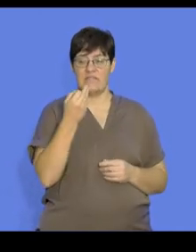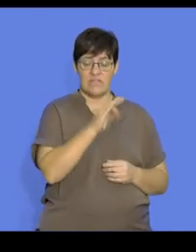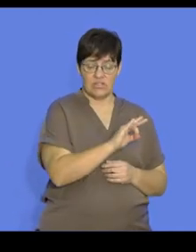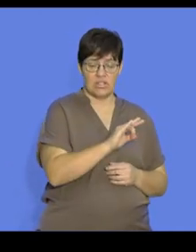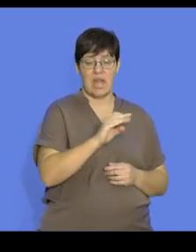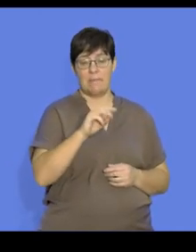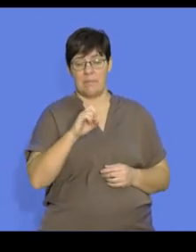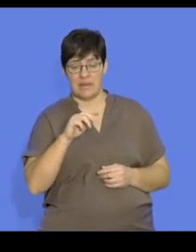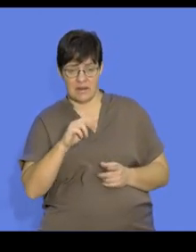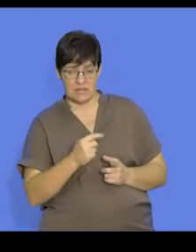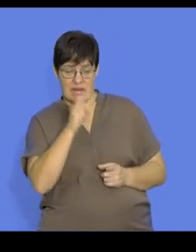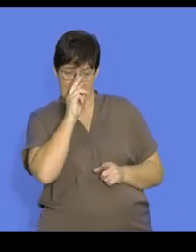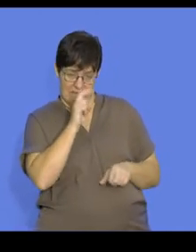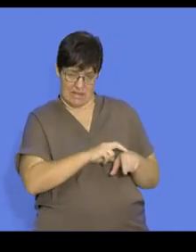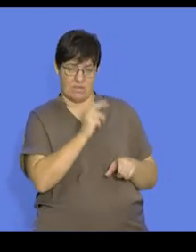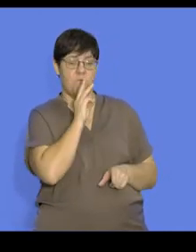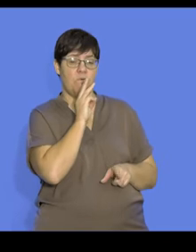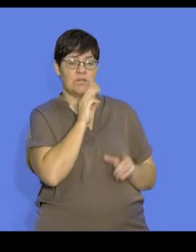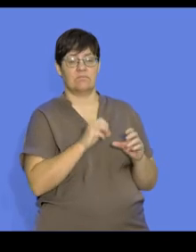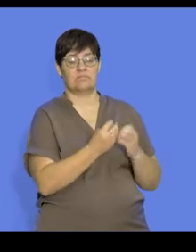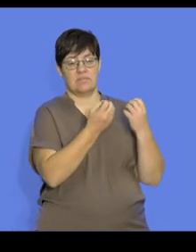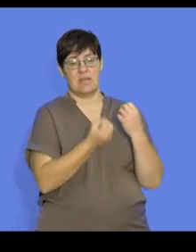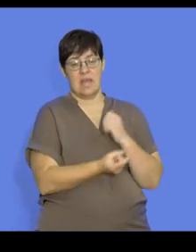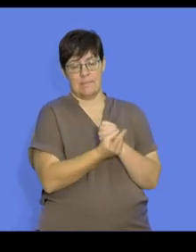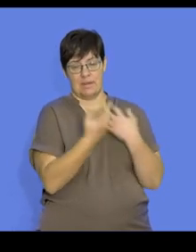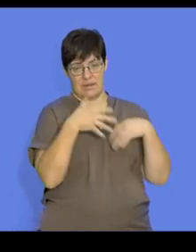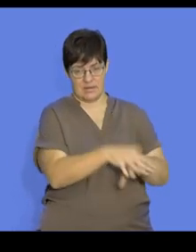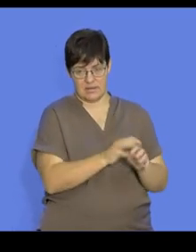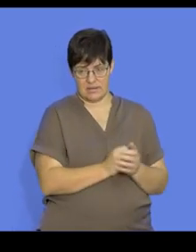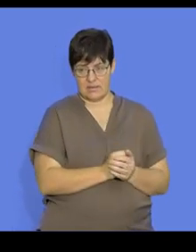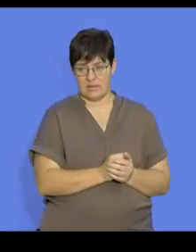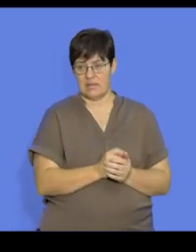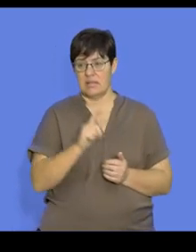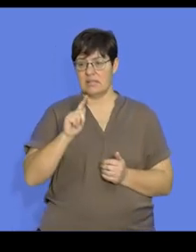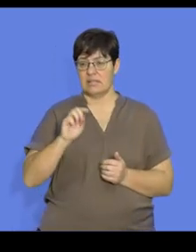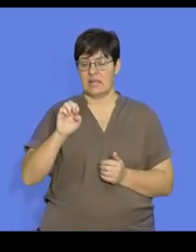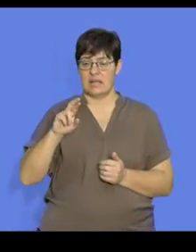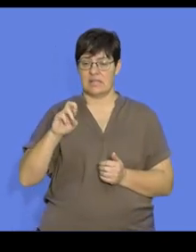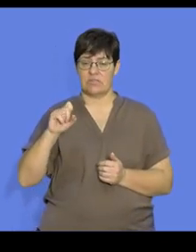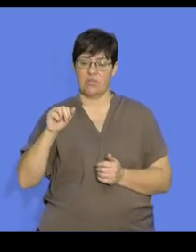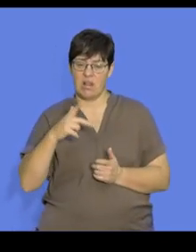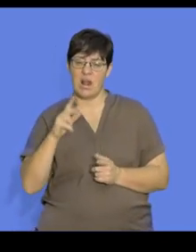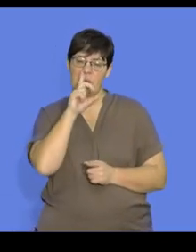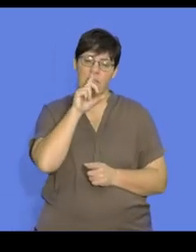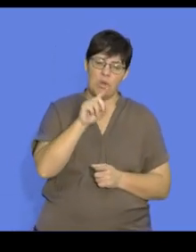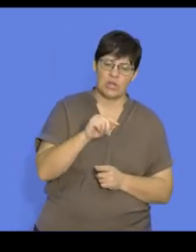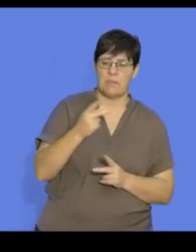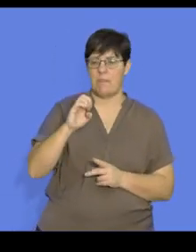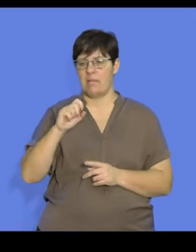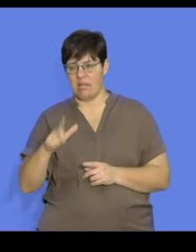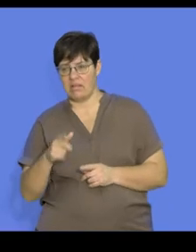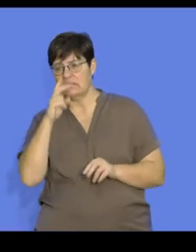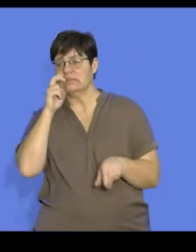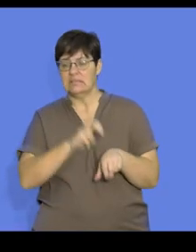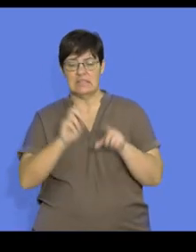Fish and amphibians need water for fertilisation. You'll find that your terrestrial animals such as your birds and your